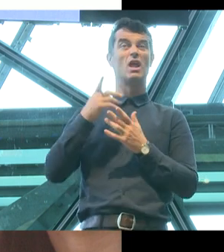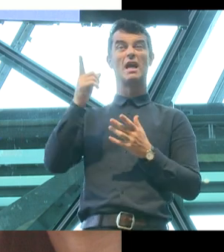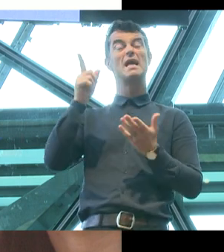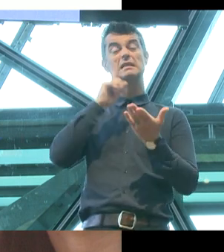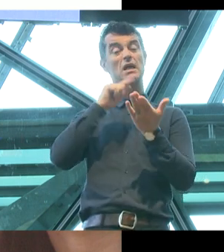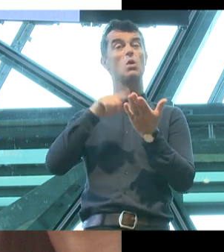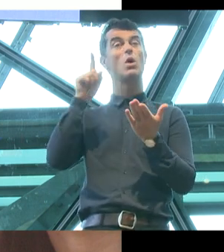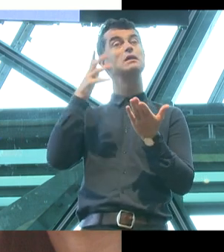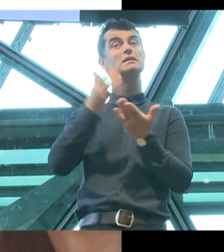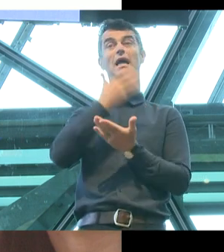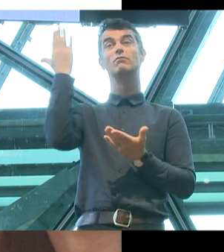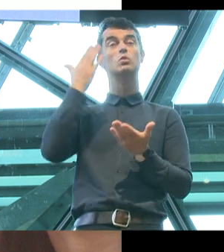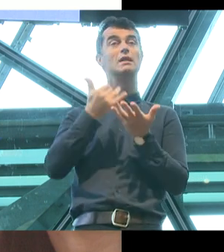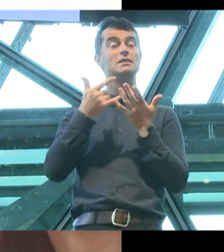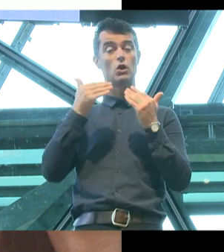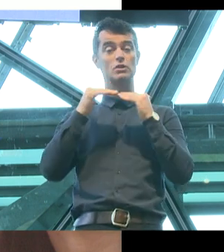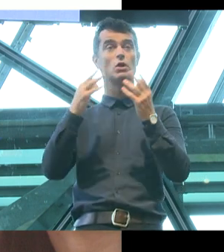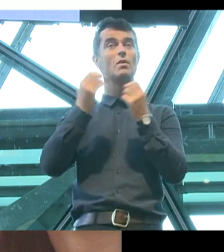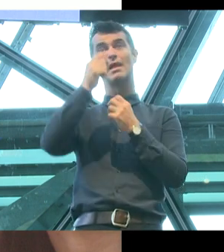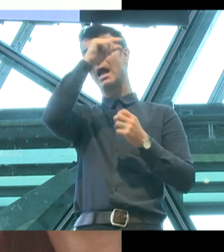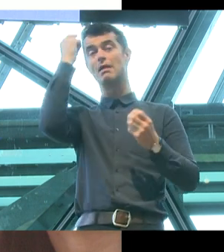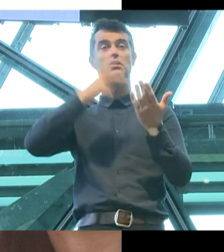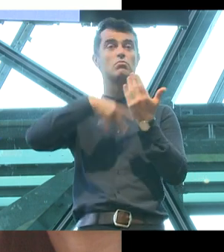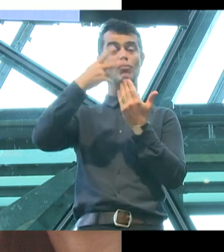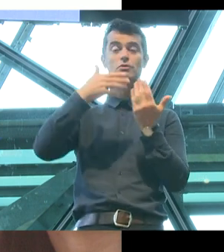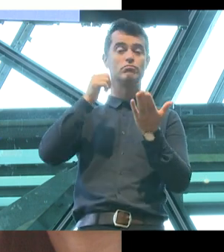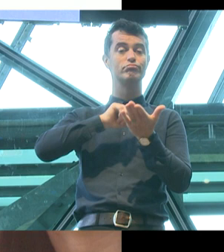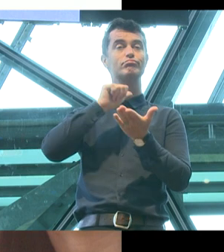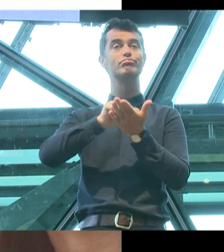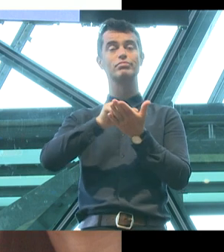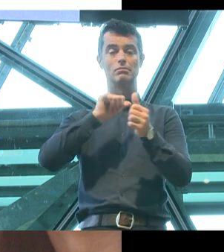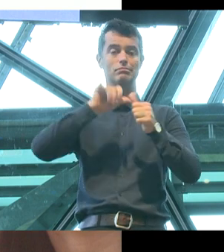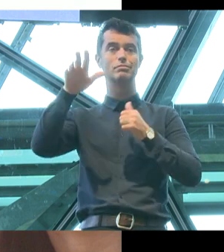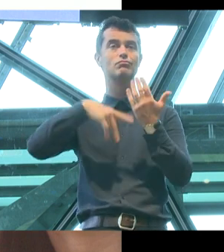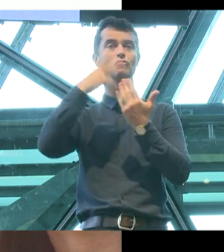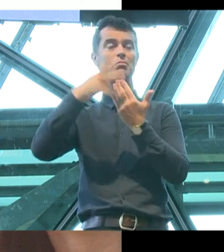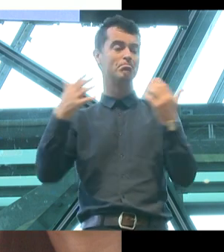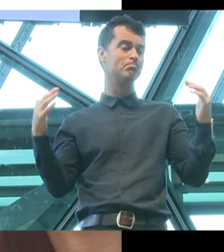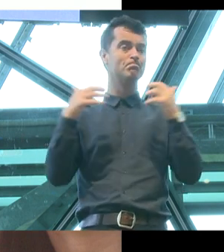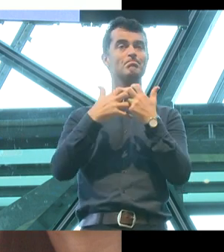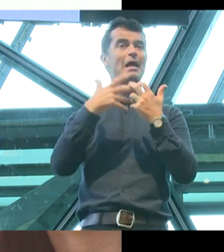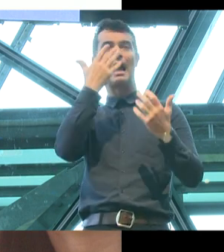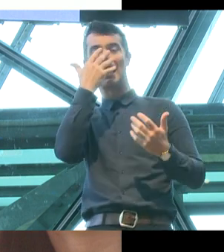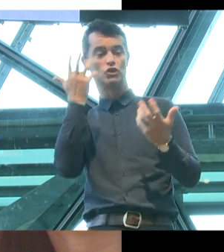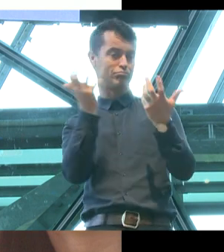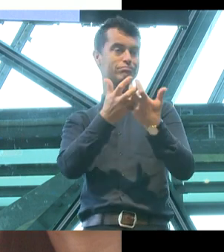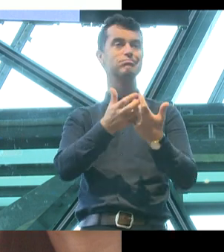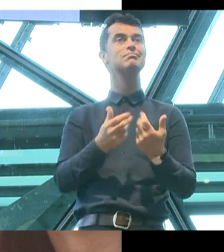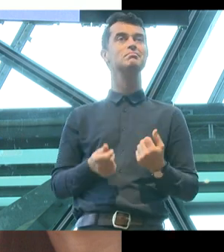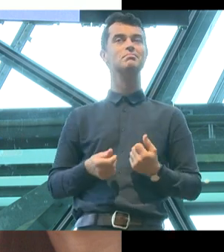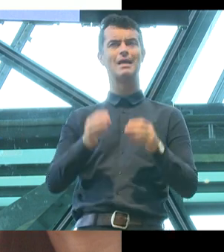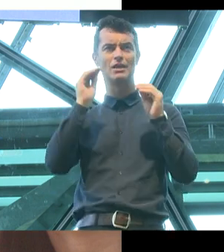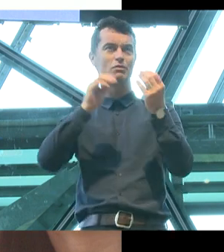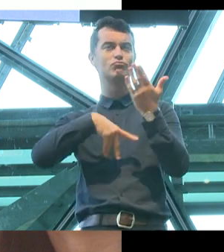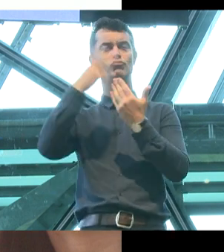He wrote that it's consistent with the aims of the program, is suitable, robust, age-appropriate, educationally sound and aligned with